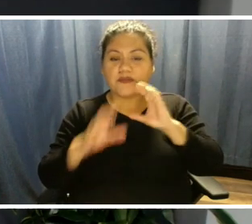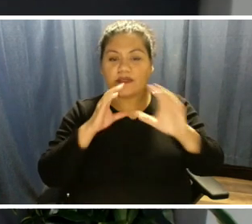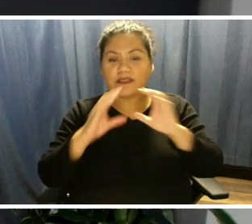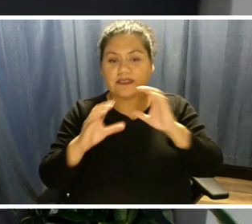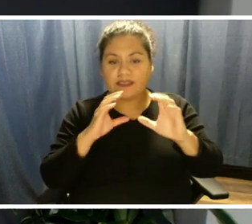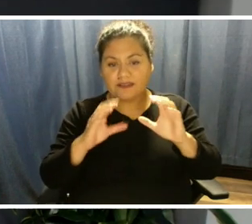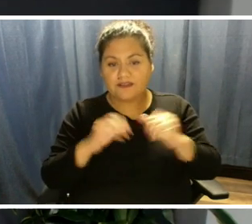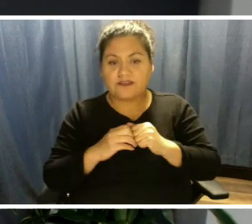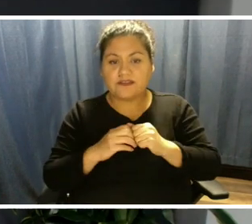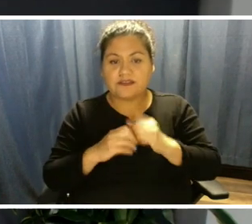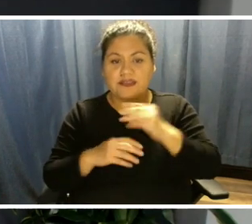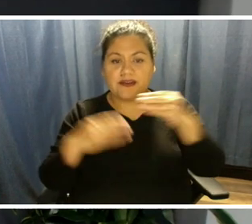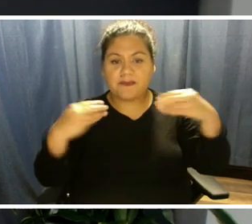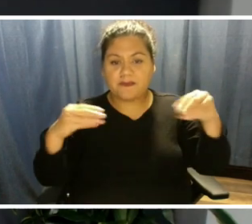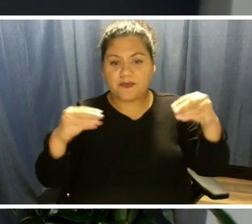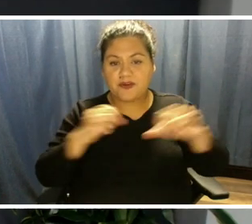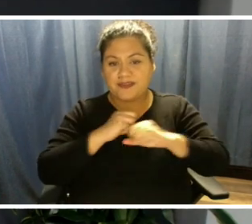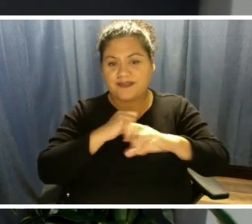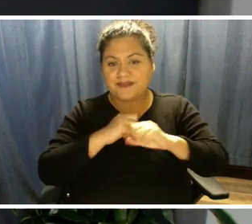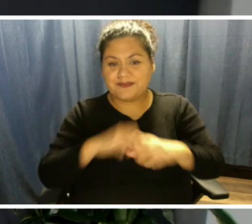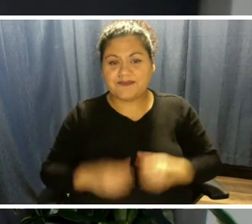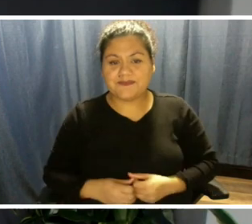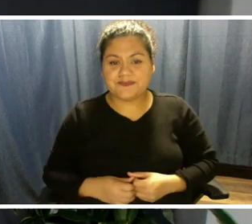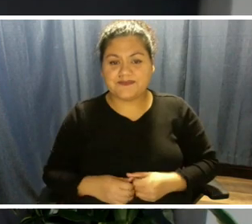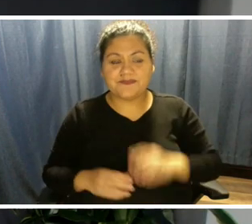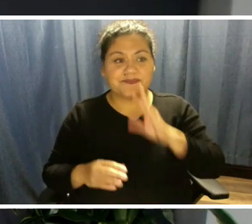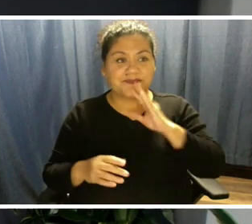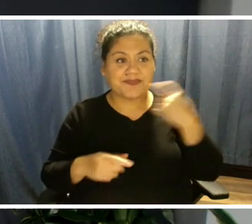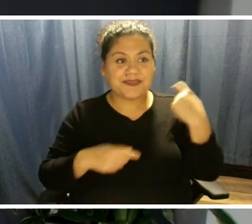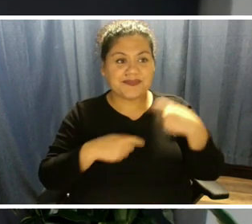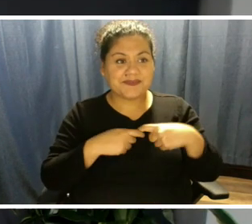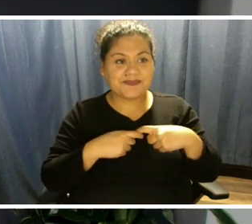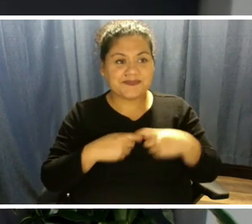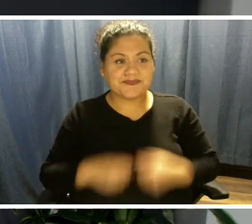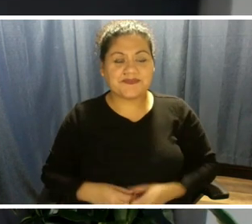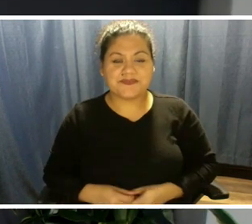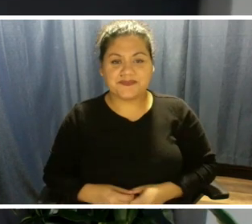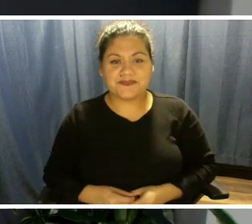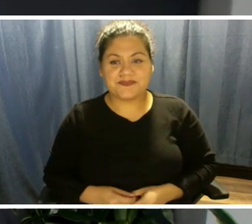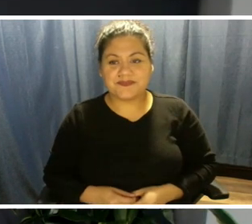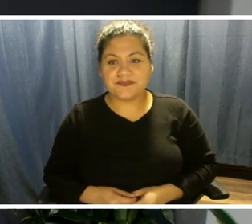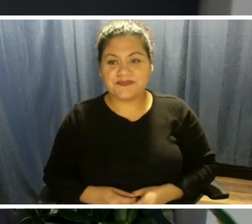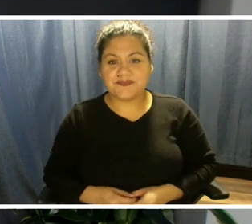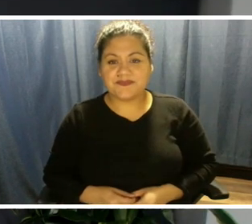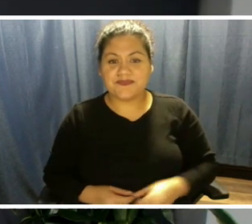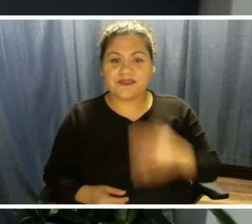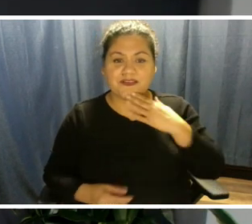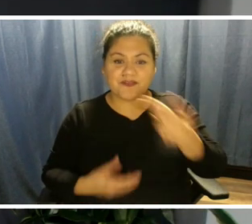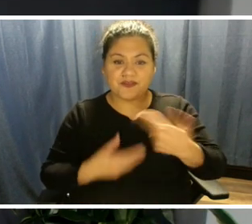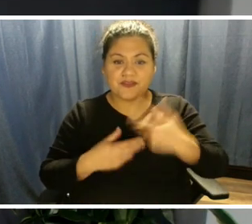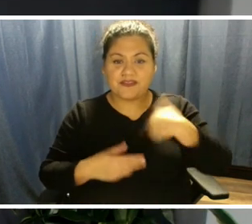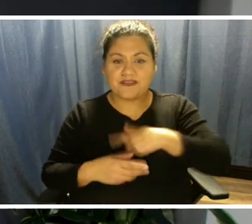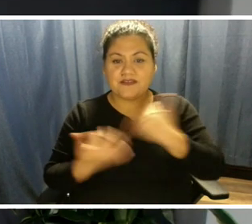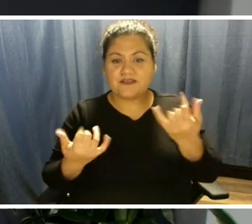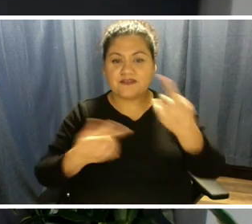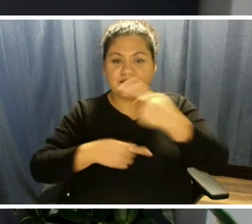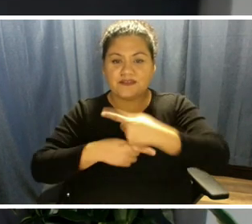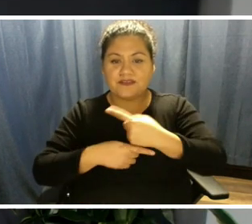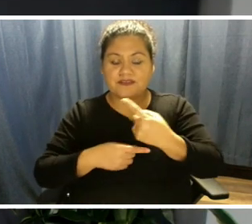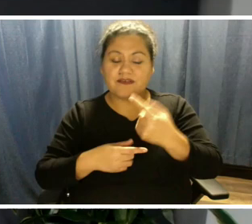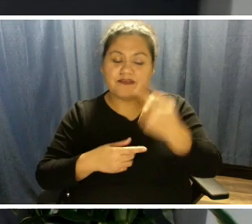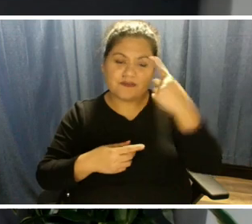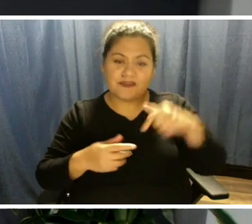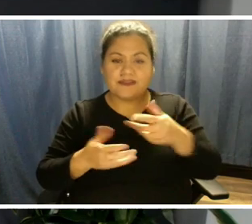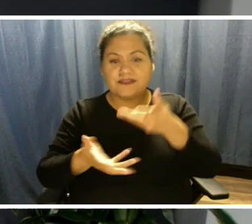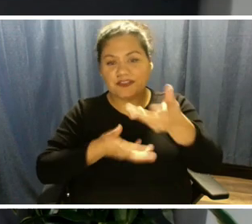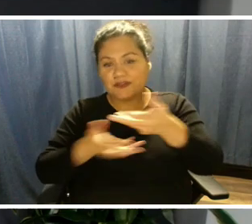Estrella Cero Ahora para Escuchar en Español. Thank you for joining us this evening for this interactive town hall, where we're going to provide you information